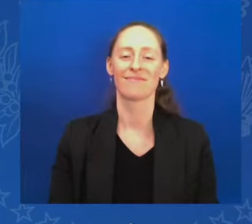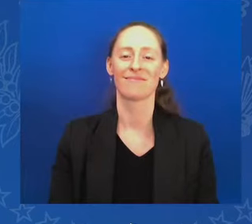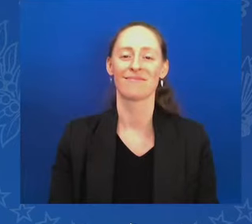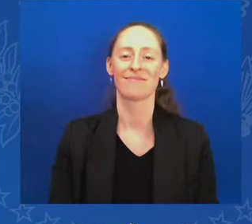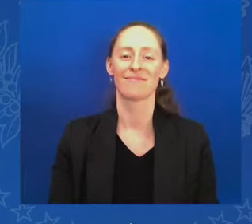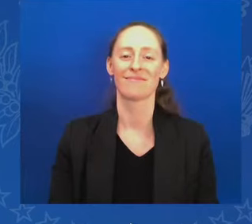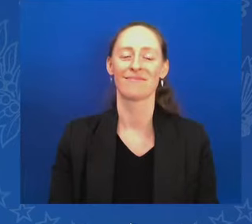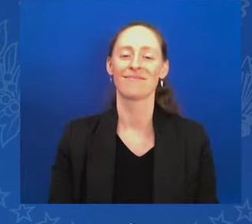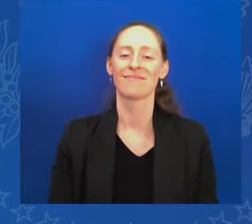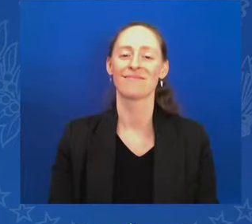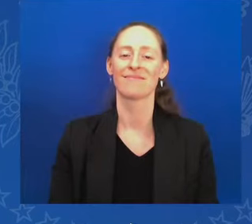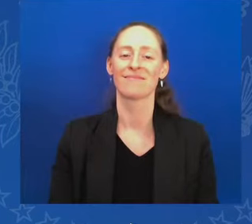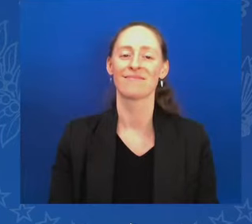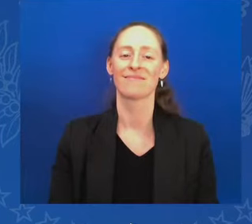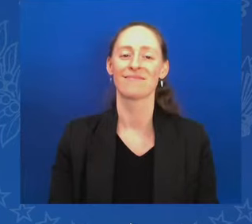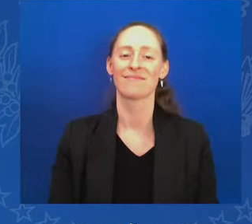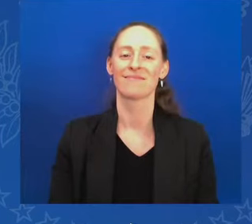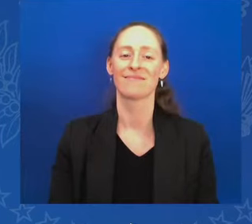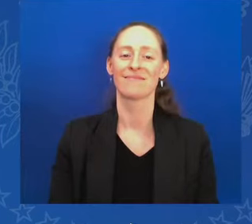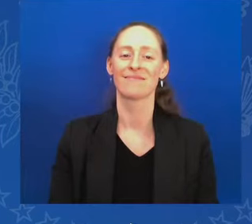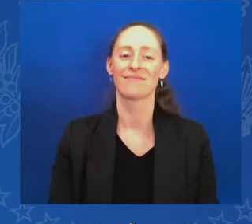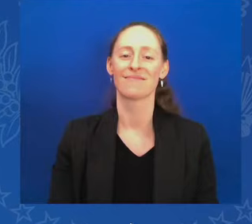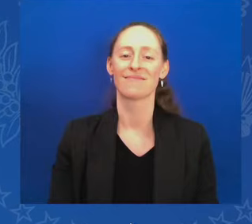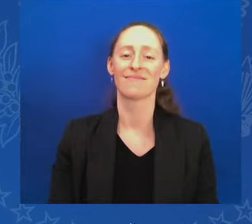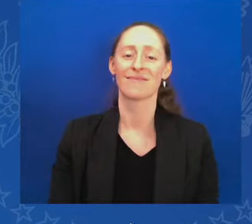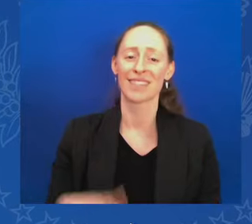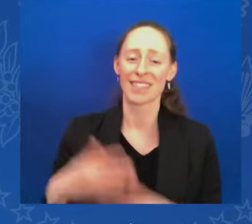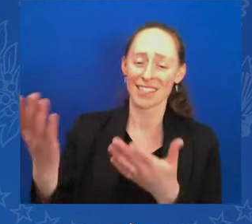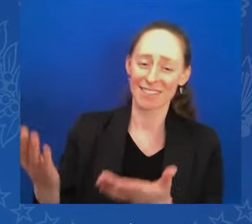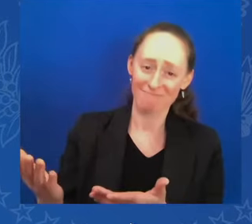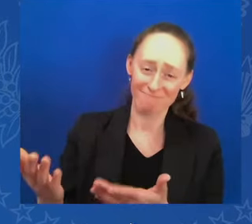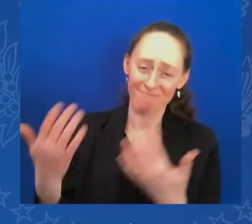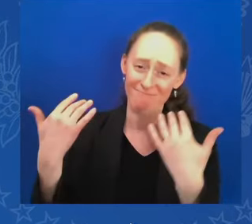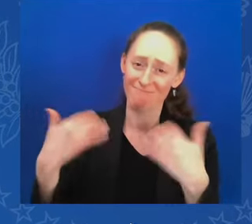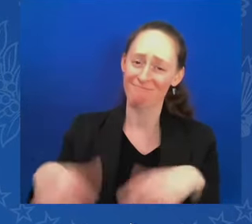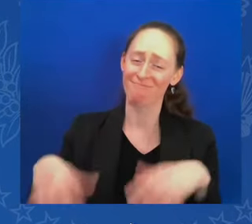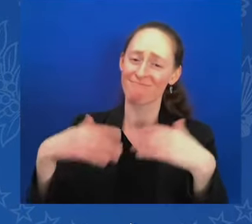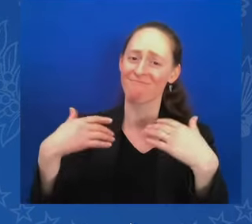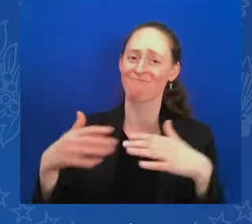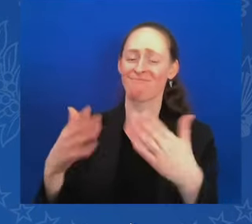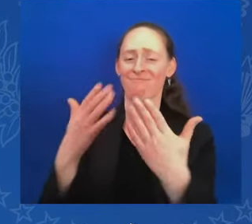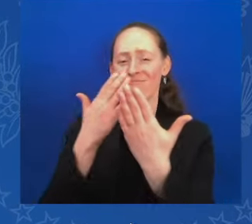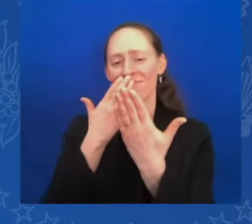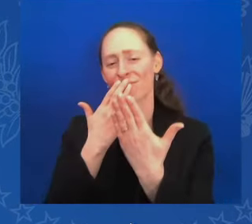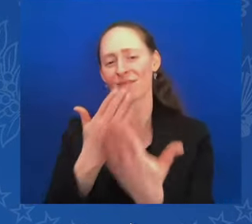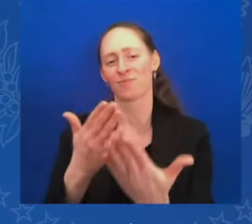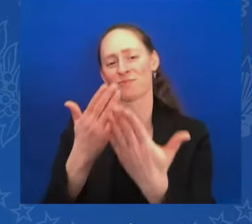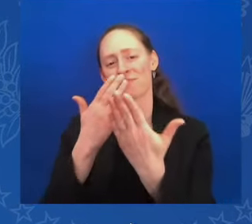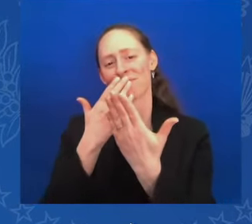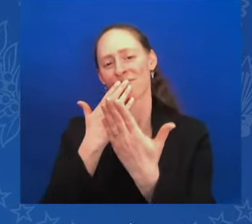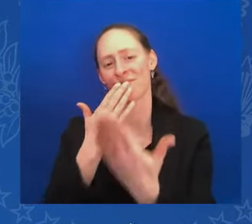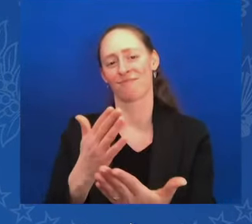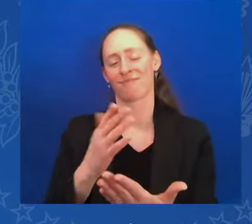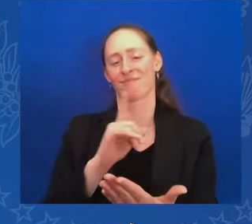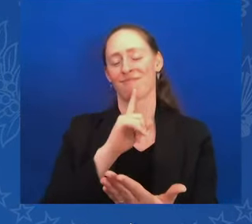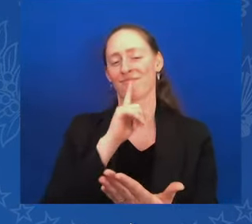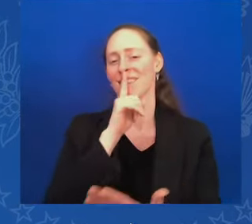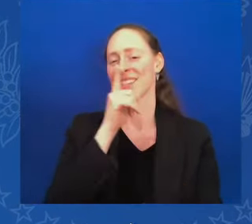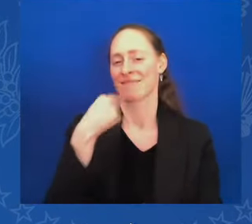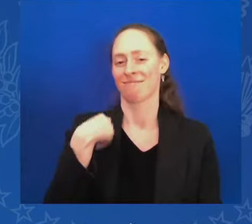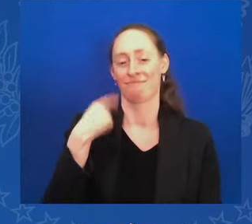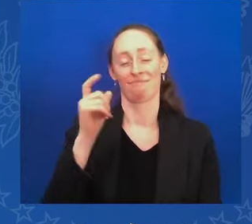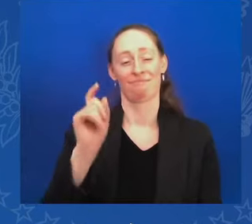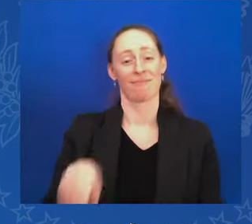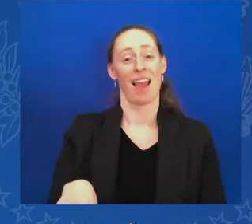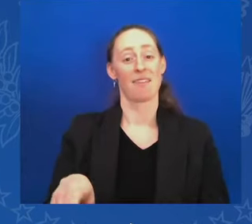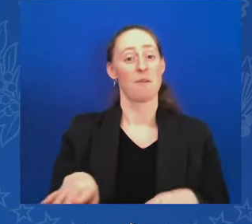thank you very much. I should start by saying the only reason I'm able to stand here